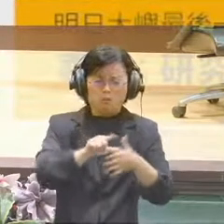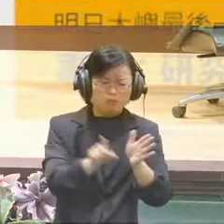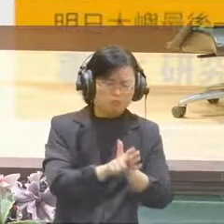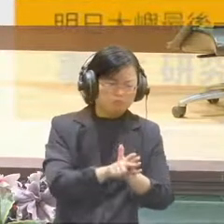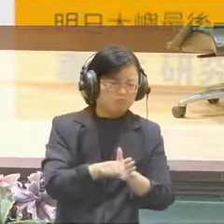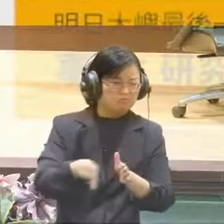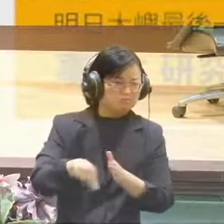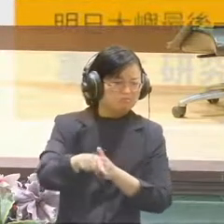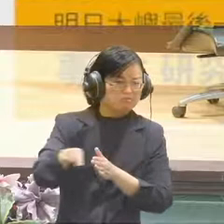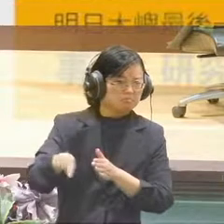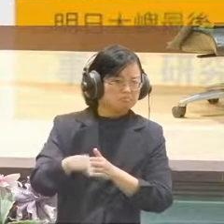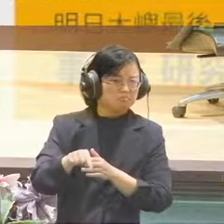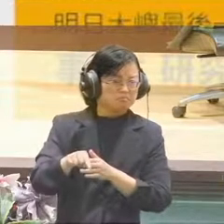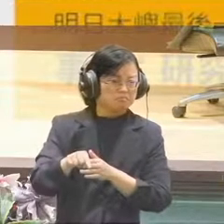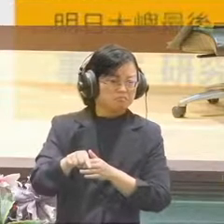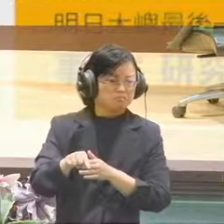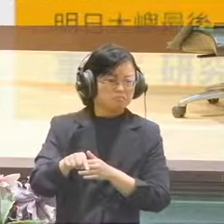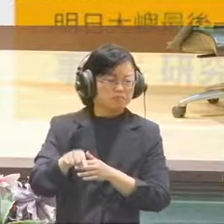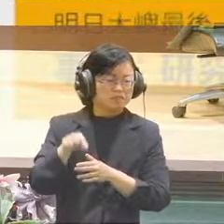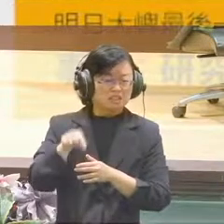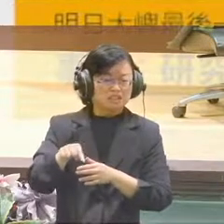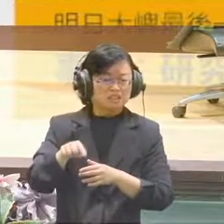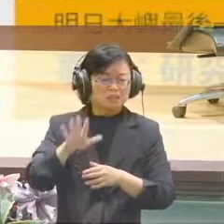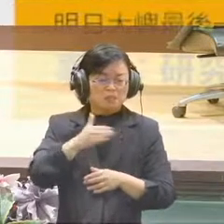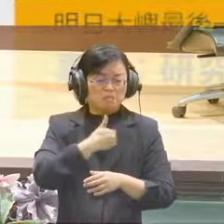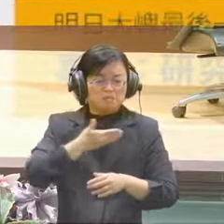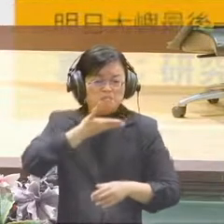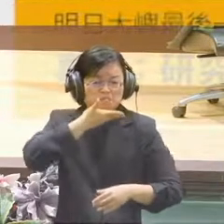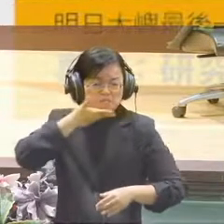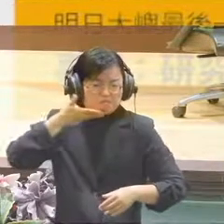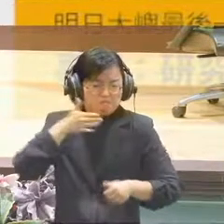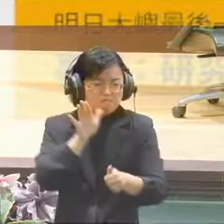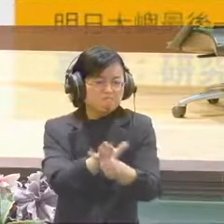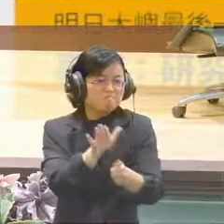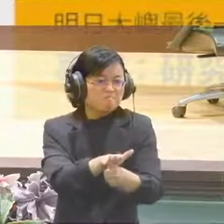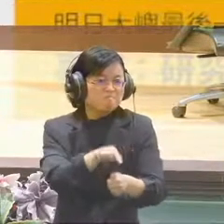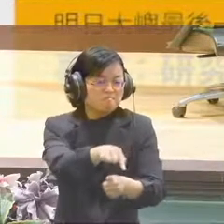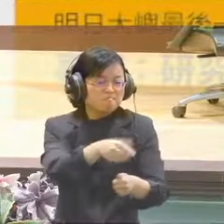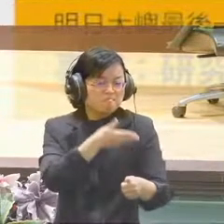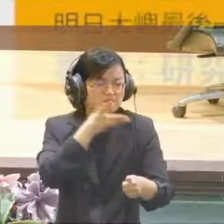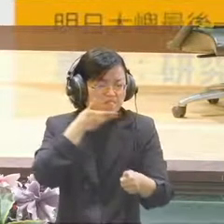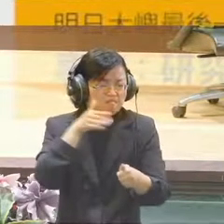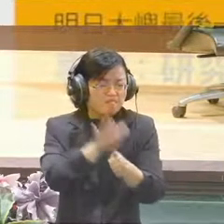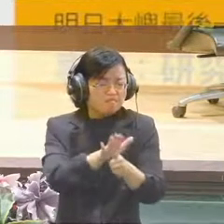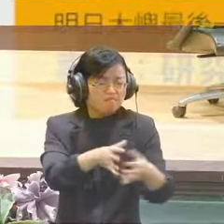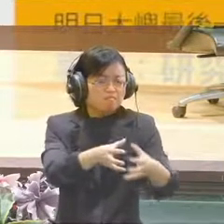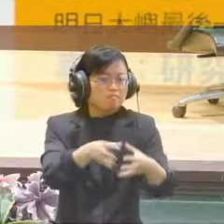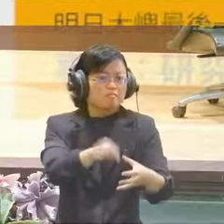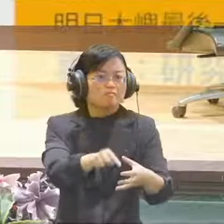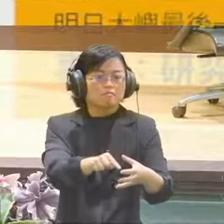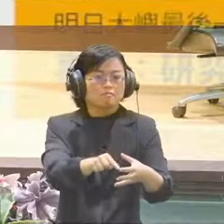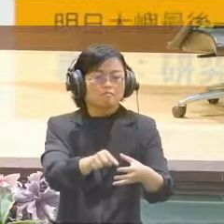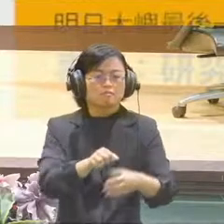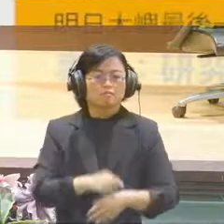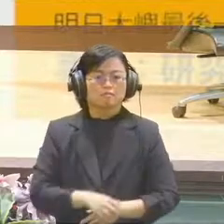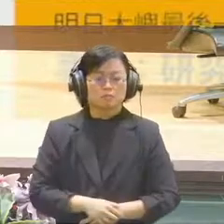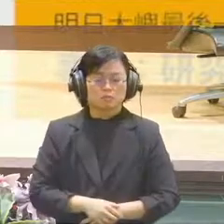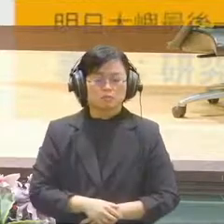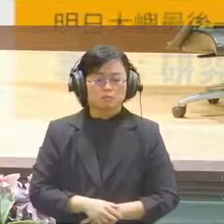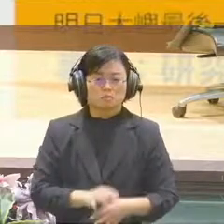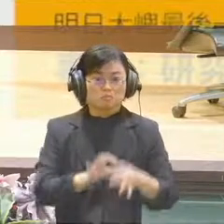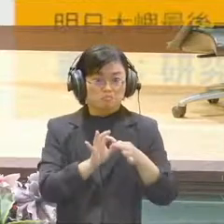particular vested interests. So it is very important to generate knowledge